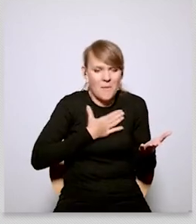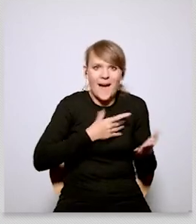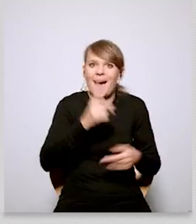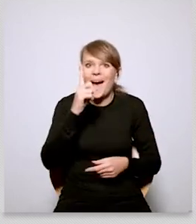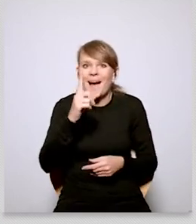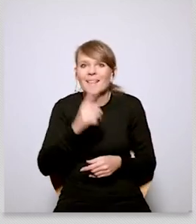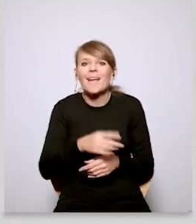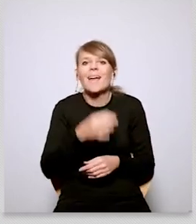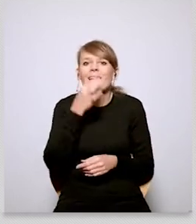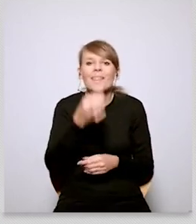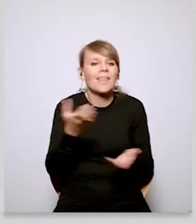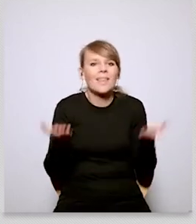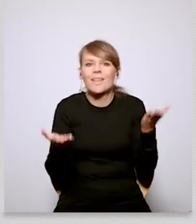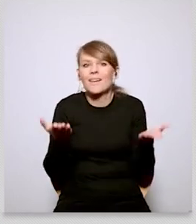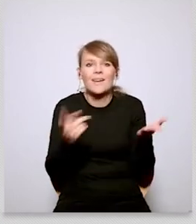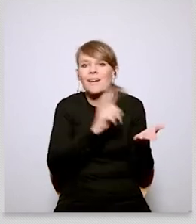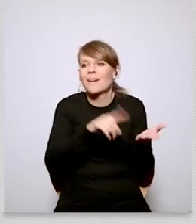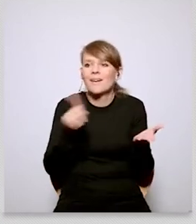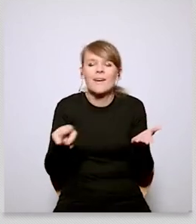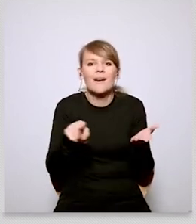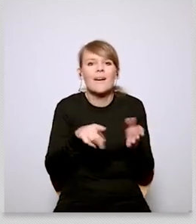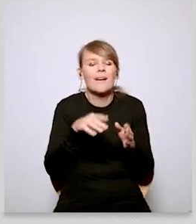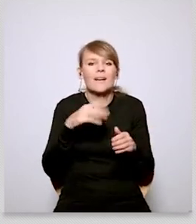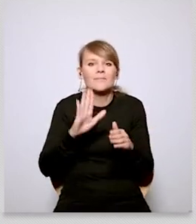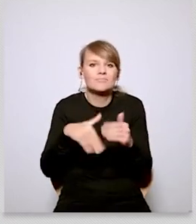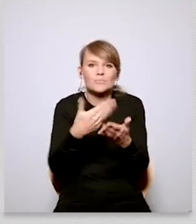but at the same time